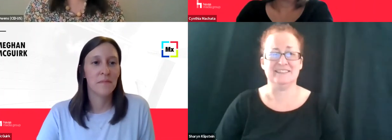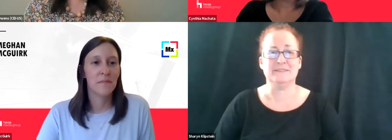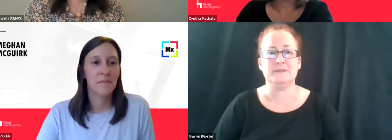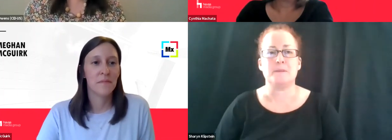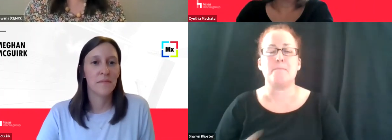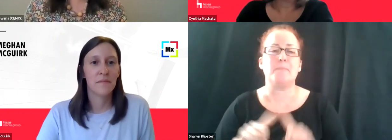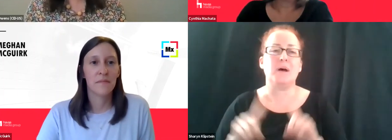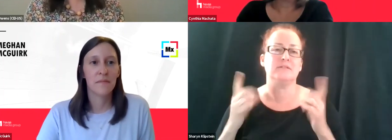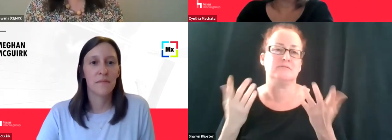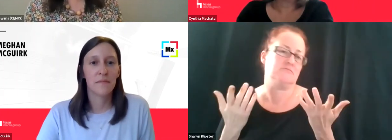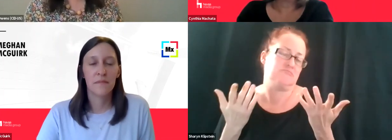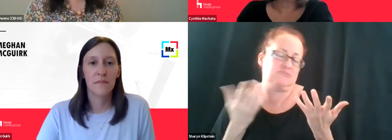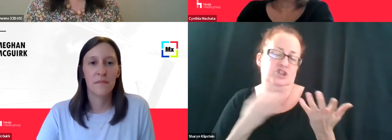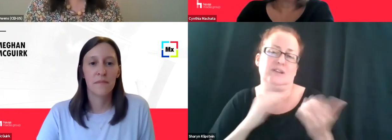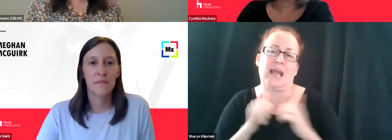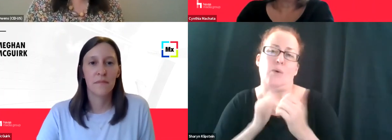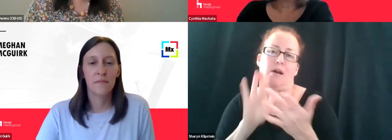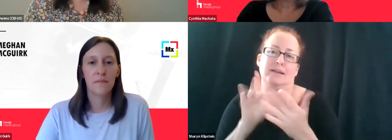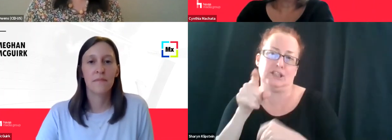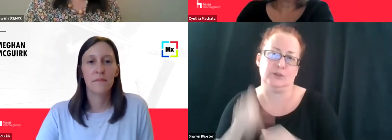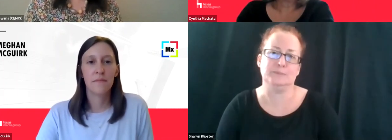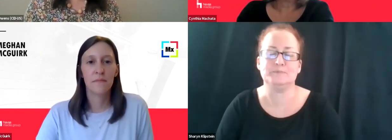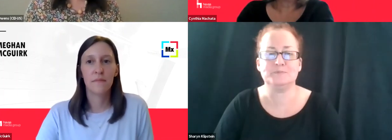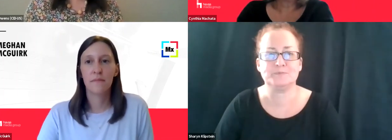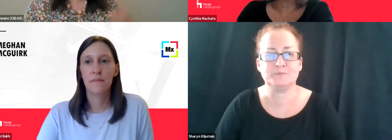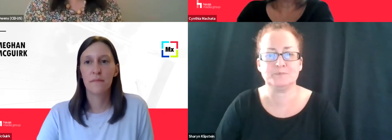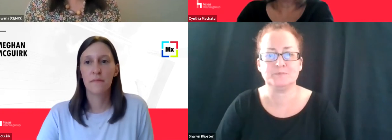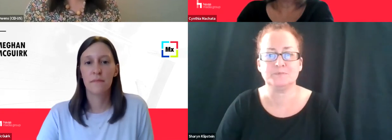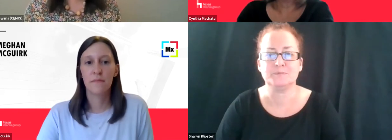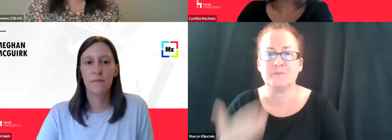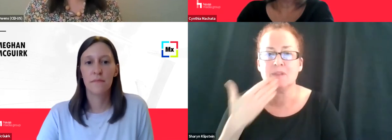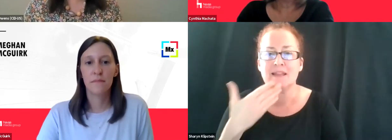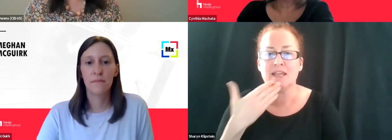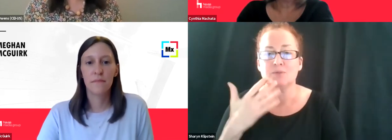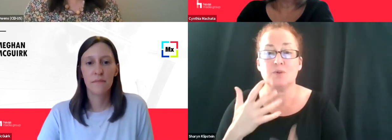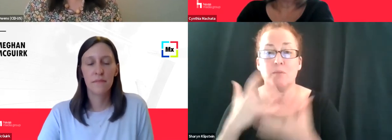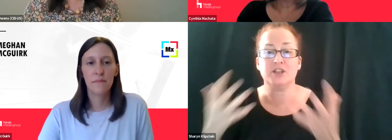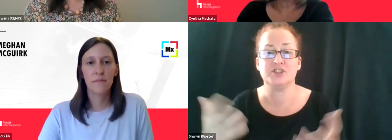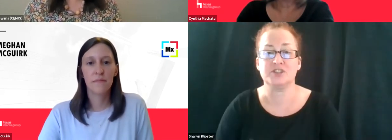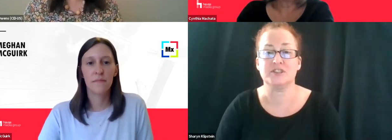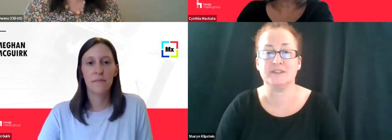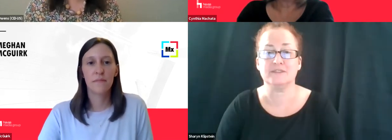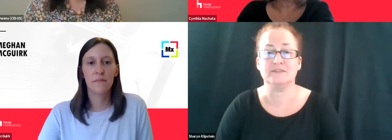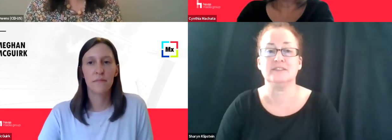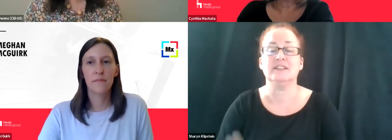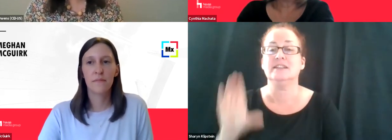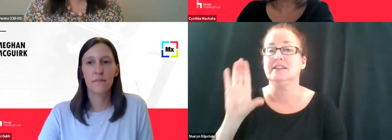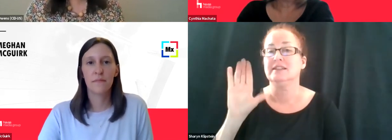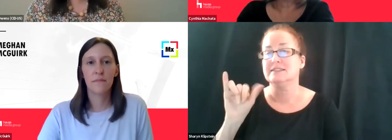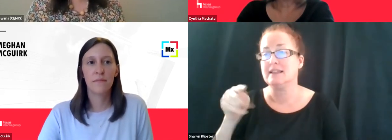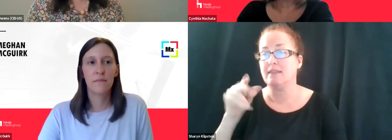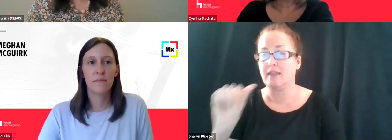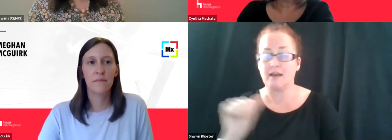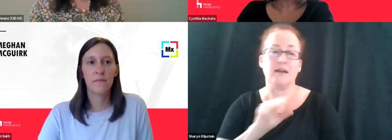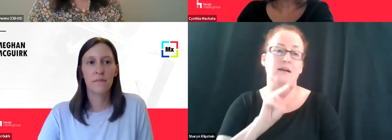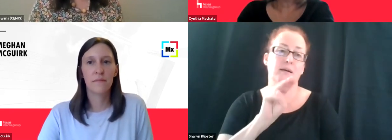we just want to be able to know how to contact you if you're one of the winners. Um, so thank you so much, um, Cynthia and Megan for joining us